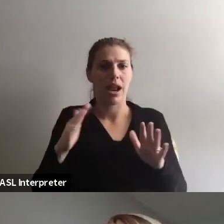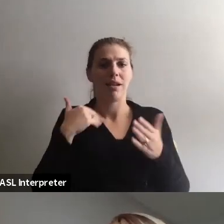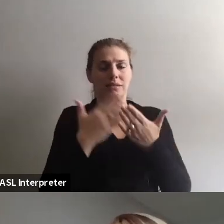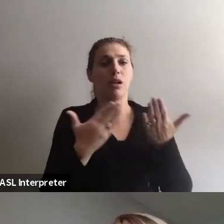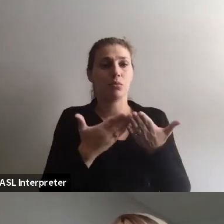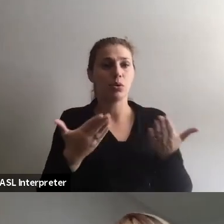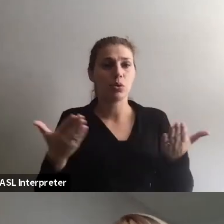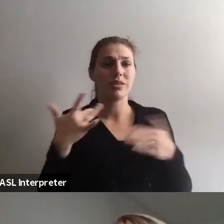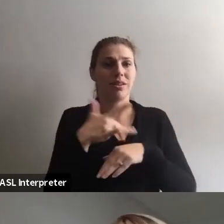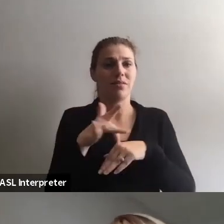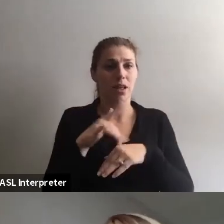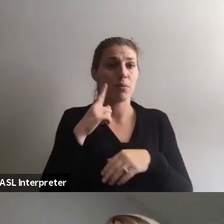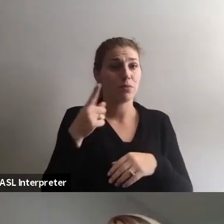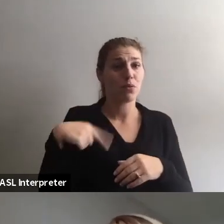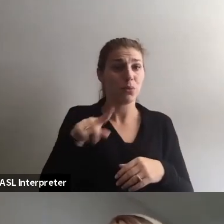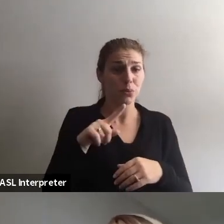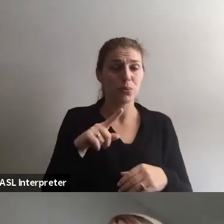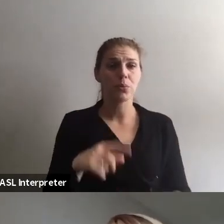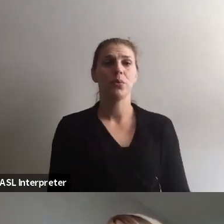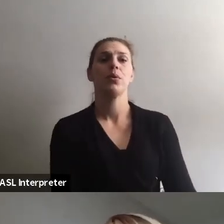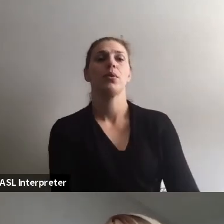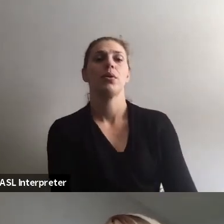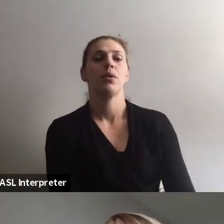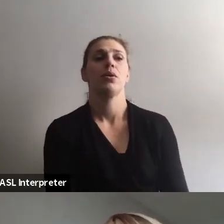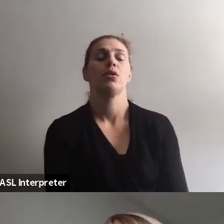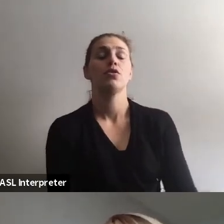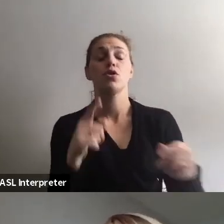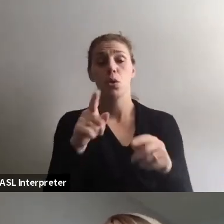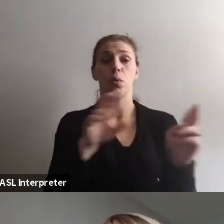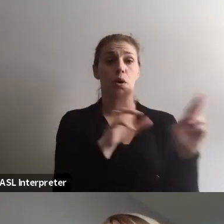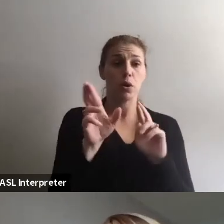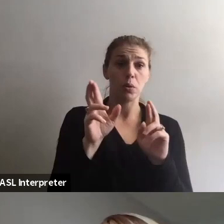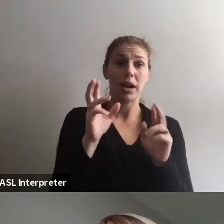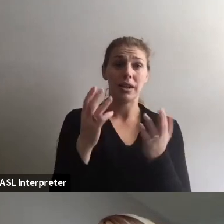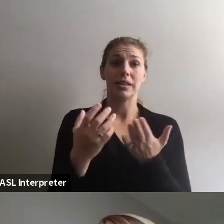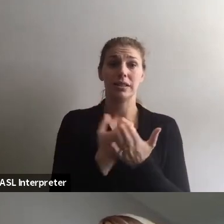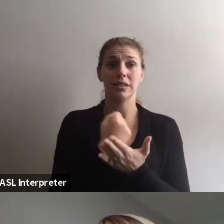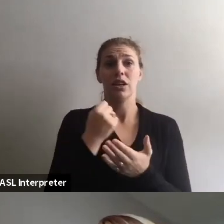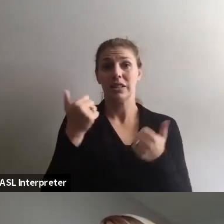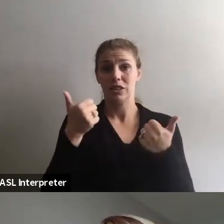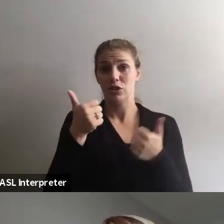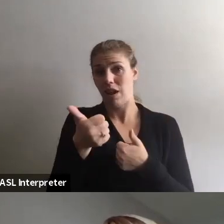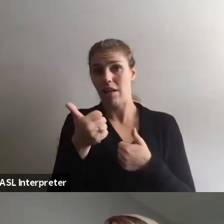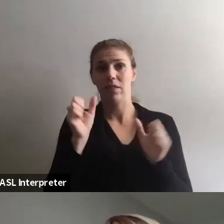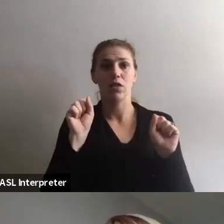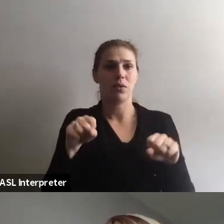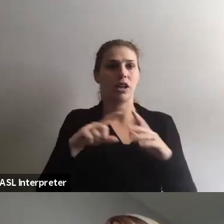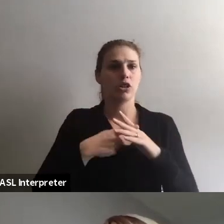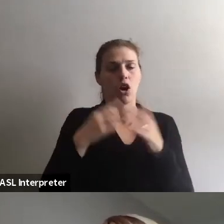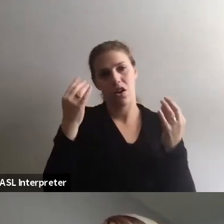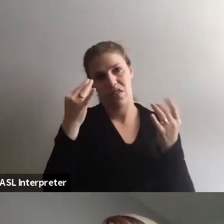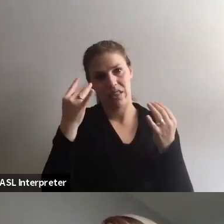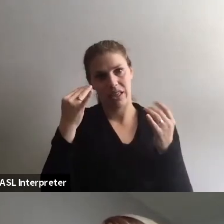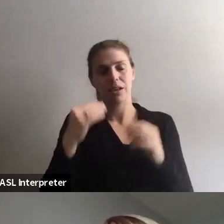available to you. Um, so that when you are ready to do this, um, you can start thinking in that